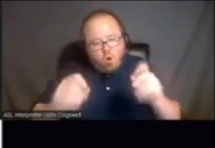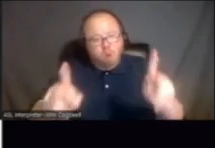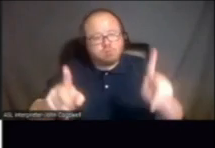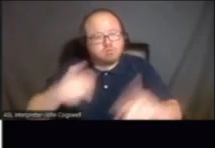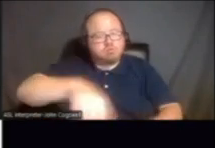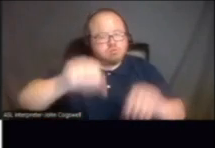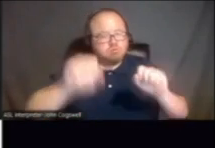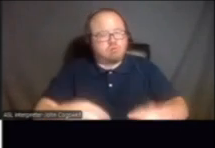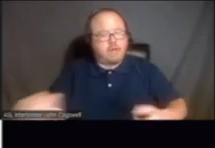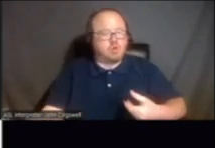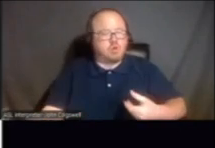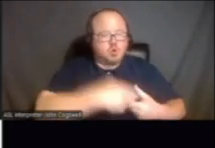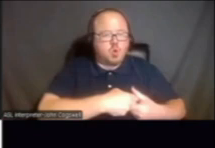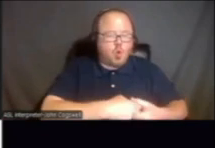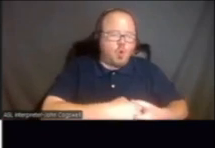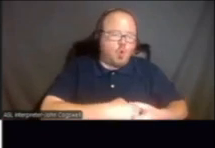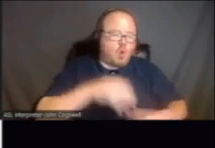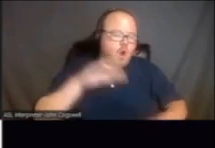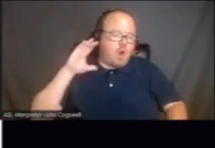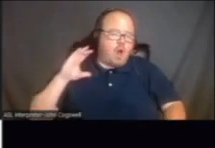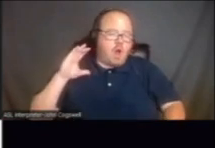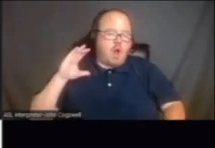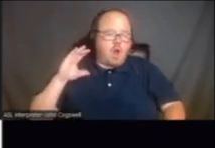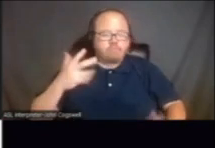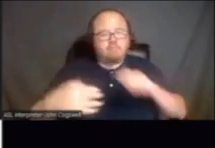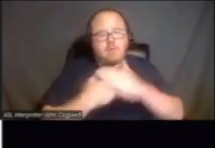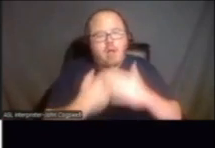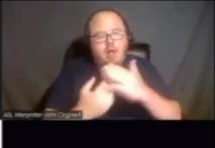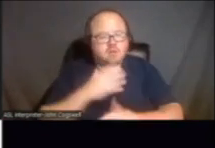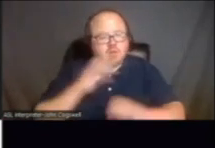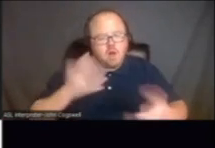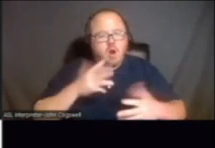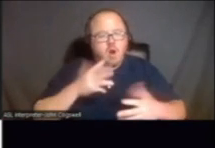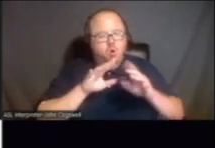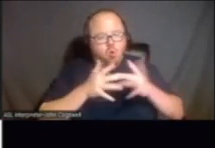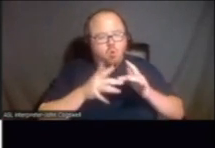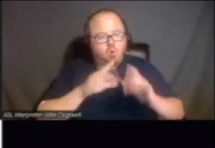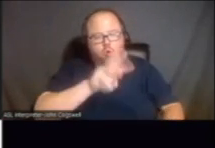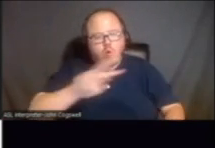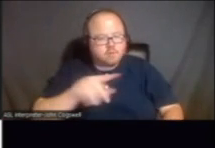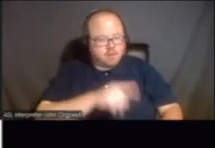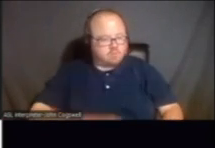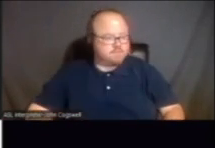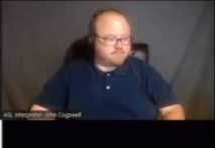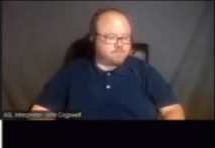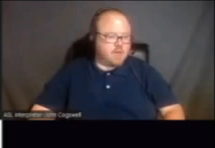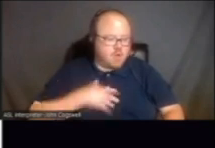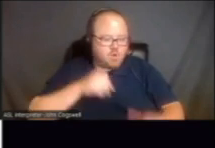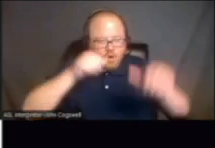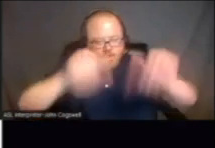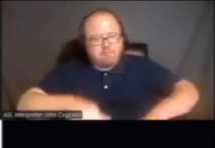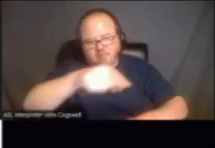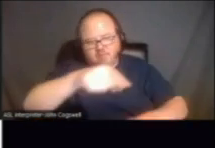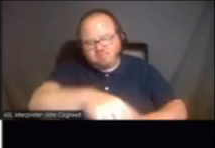all join our, you know, access our website. I'll go ahead and paste it on our